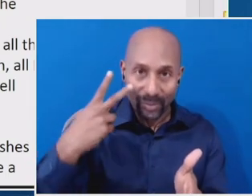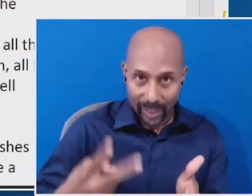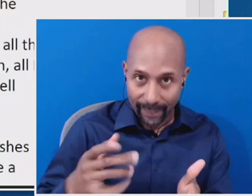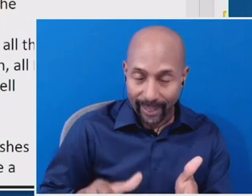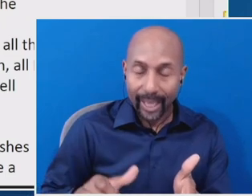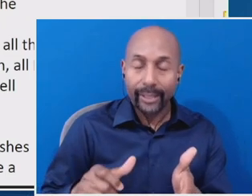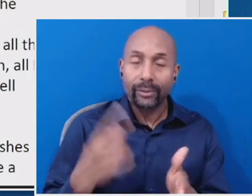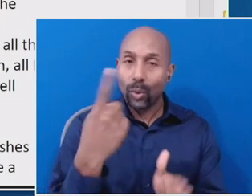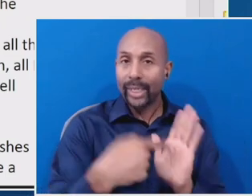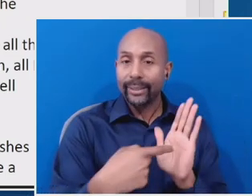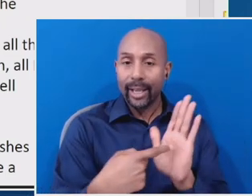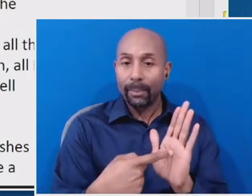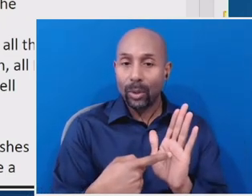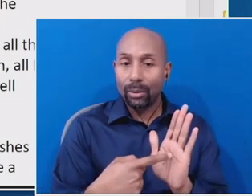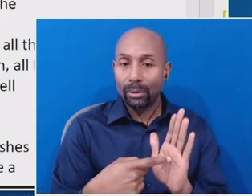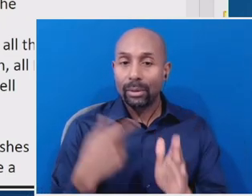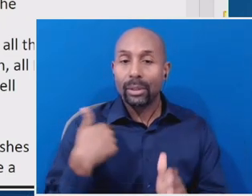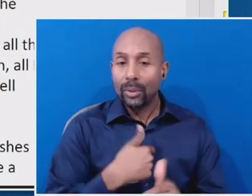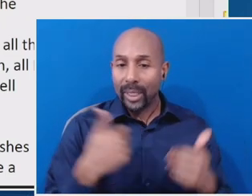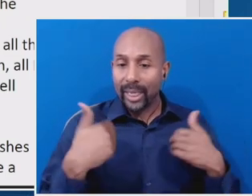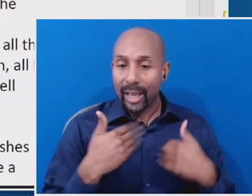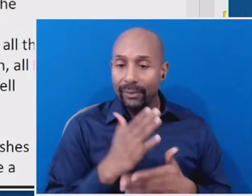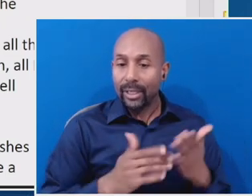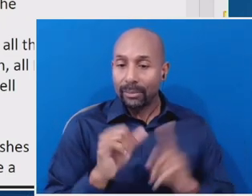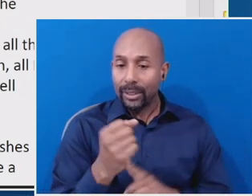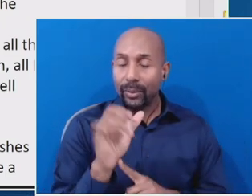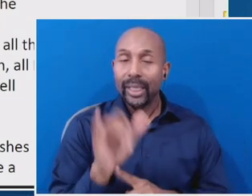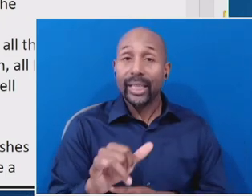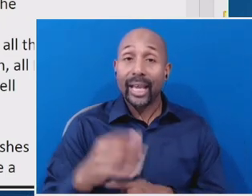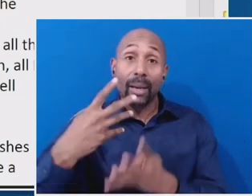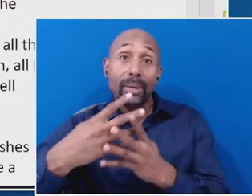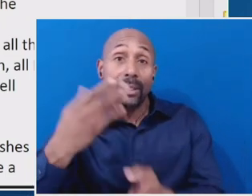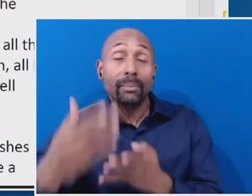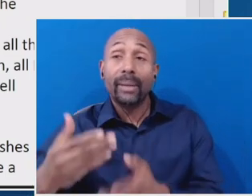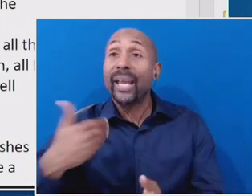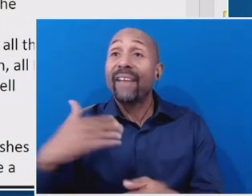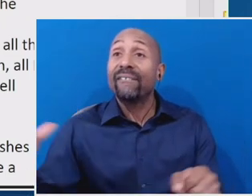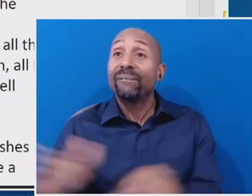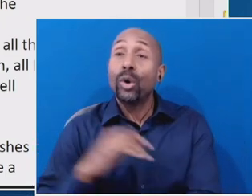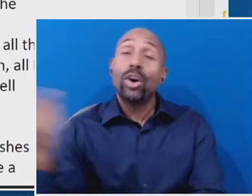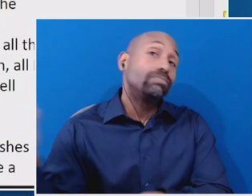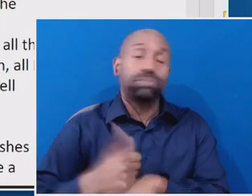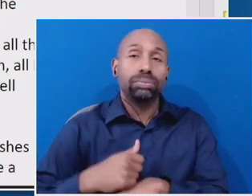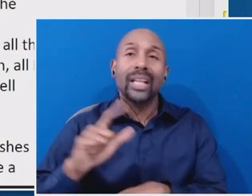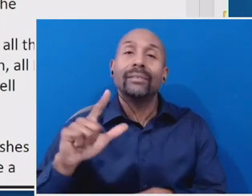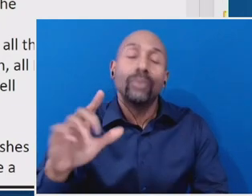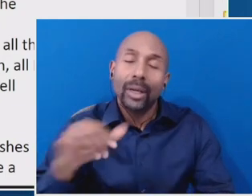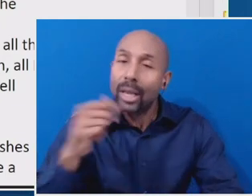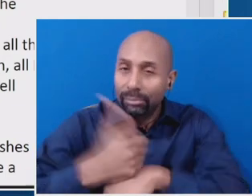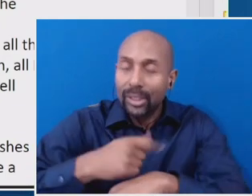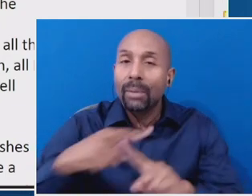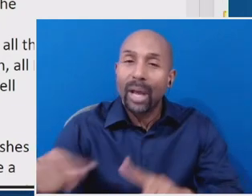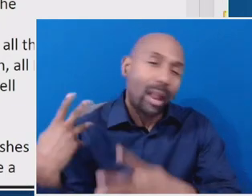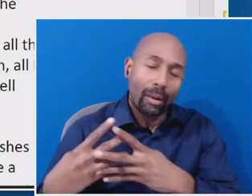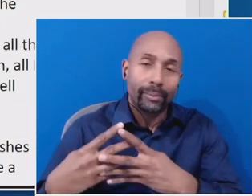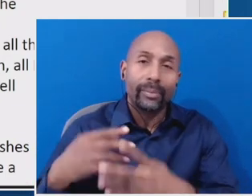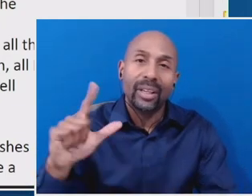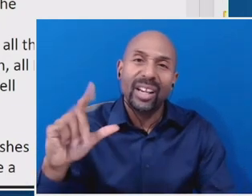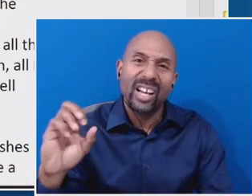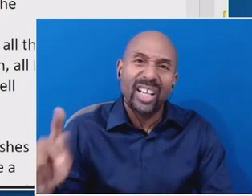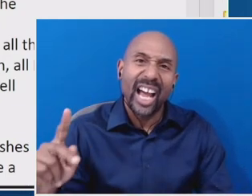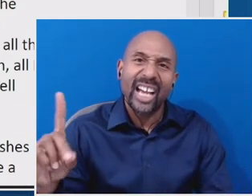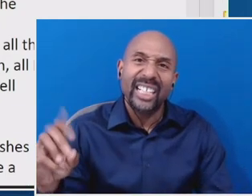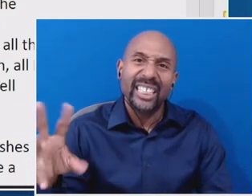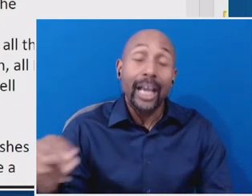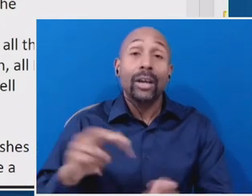example, uh, there are cases where a prison may fully lock down for a period that happened during, during the COVID-19 pandemic